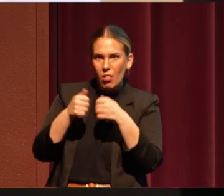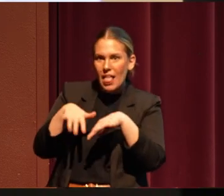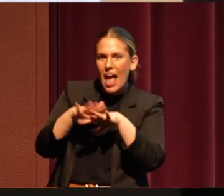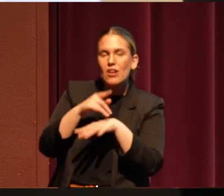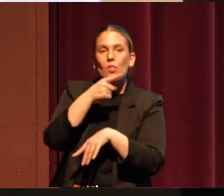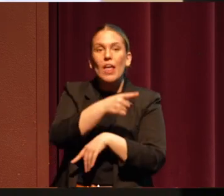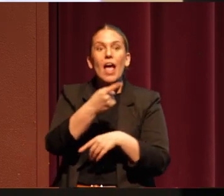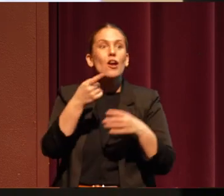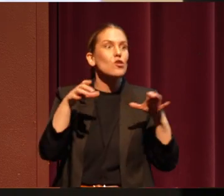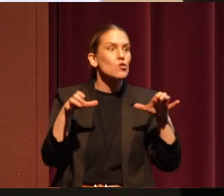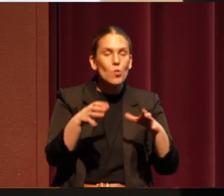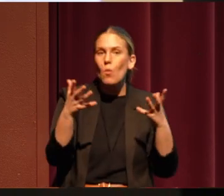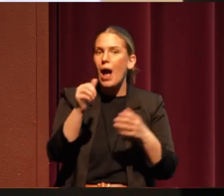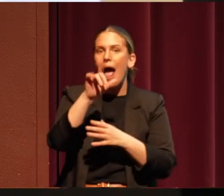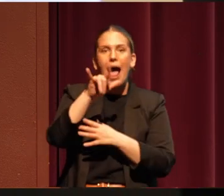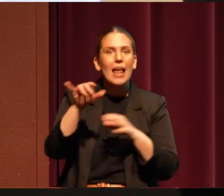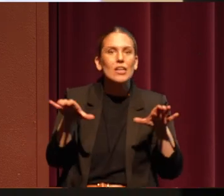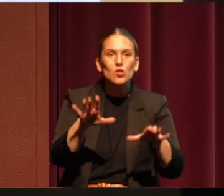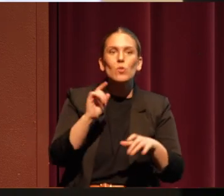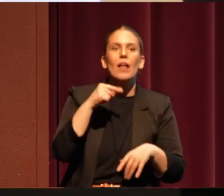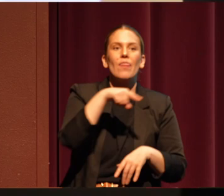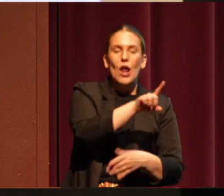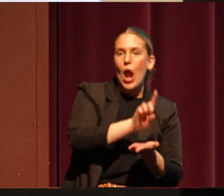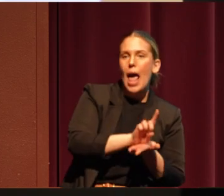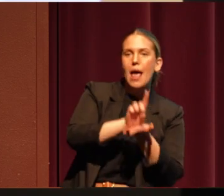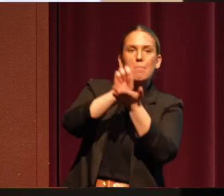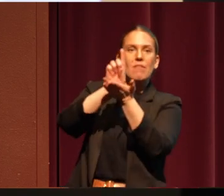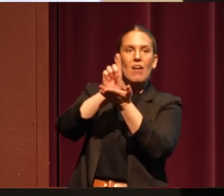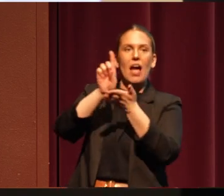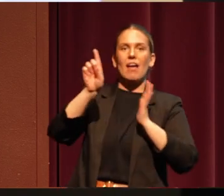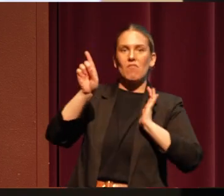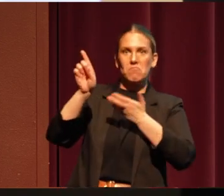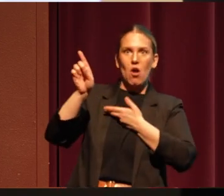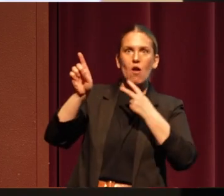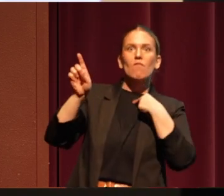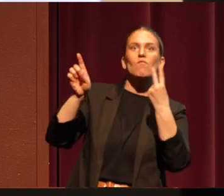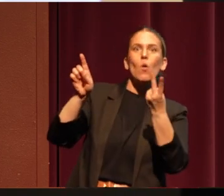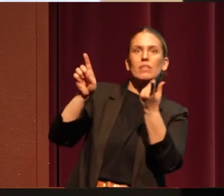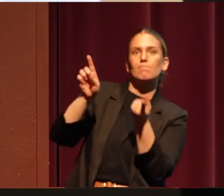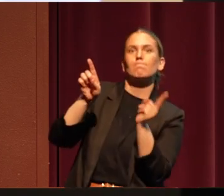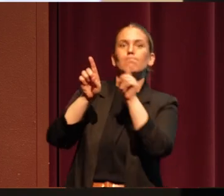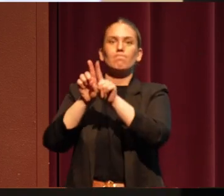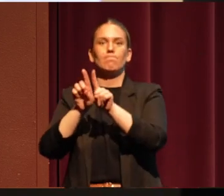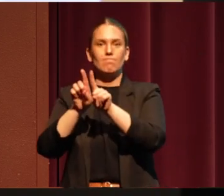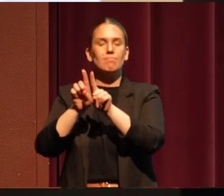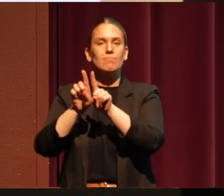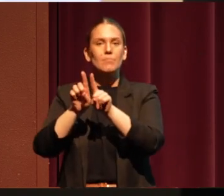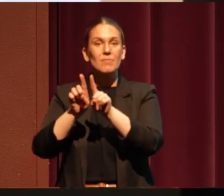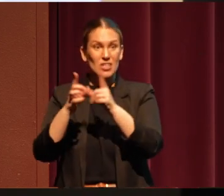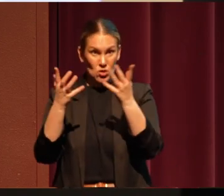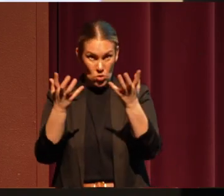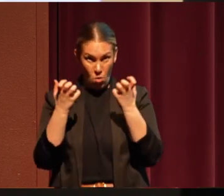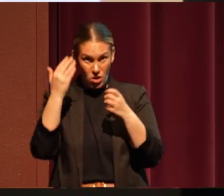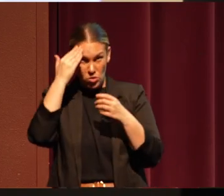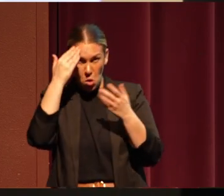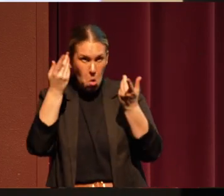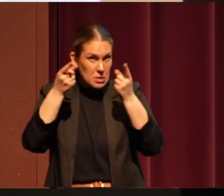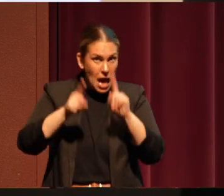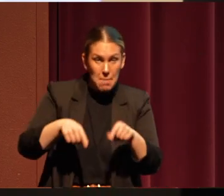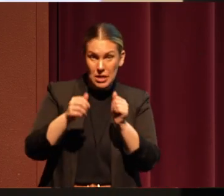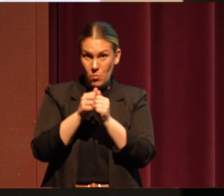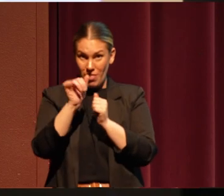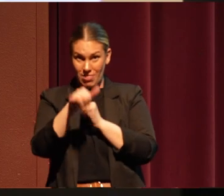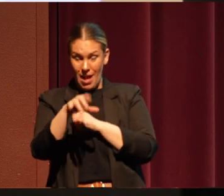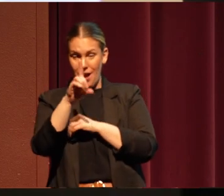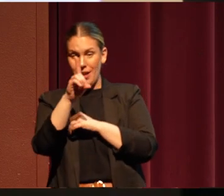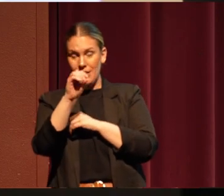amplifying our voice and our perspective. And so they're going to be in the lobby with a sign-up list. If you want to know what's going on with their docu